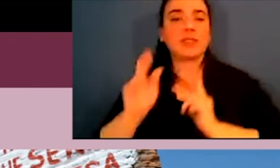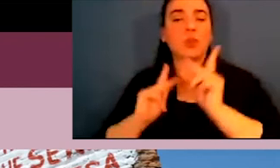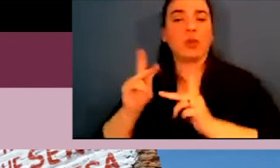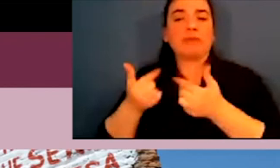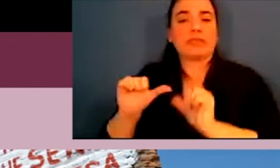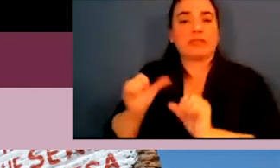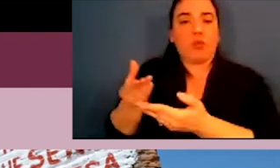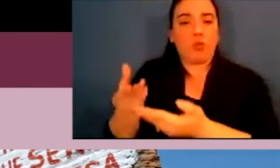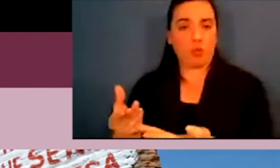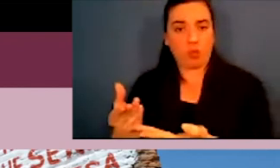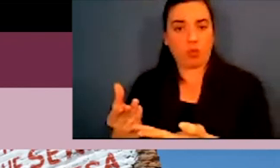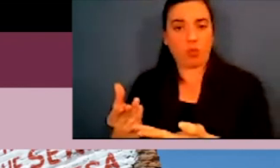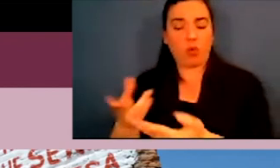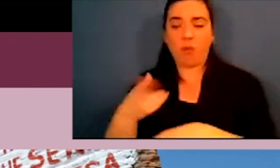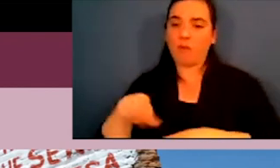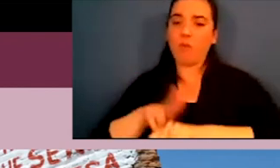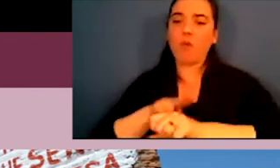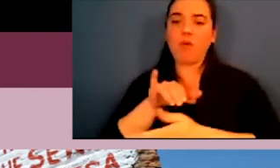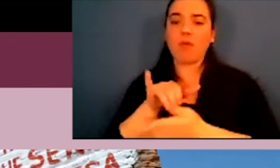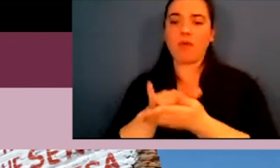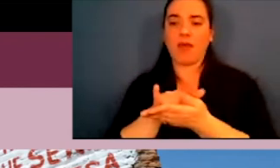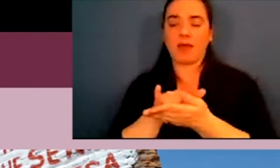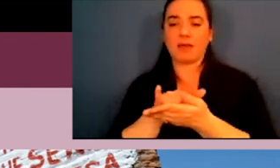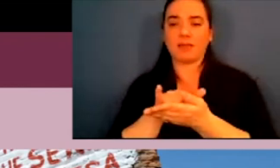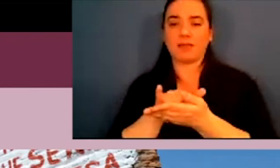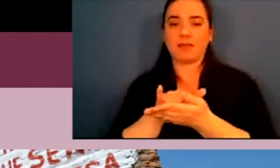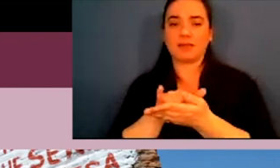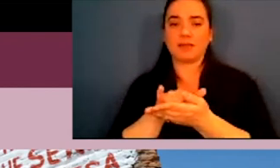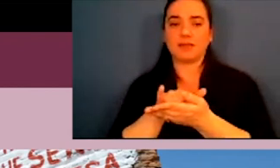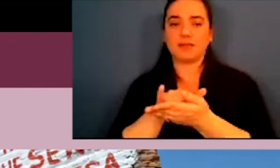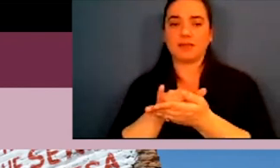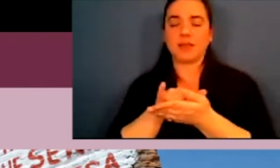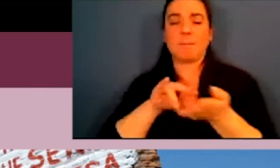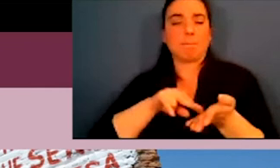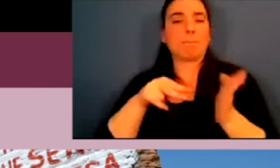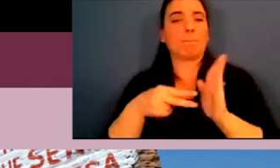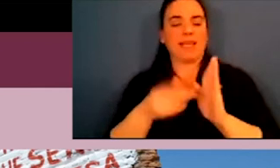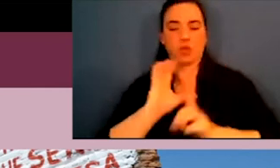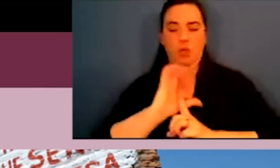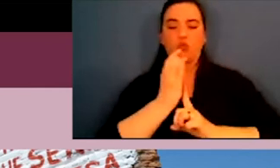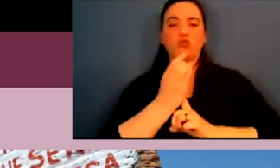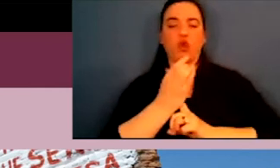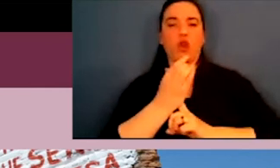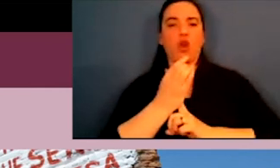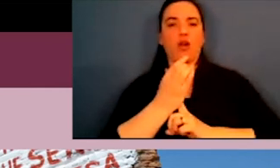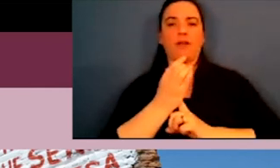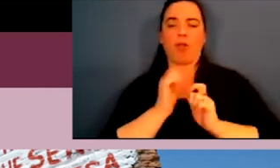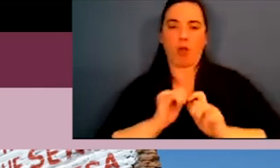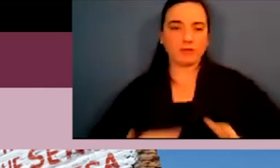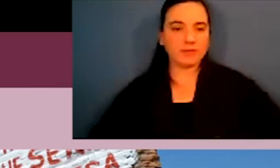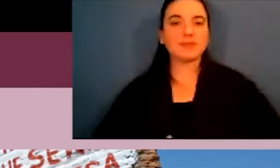like the, the senior citizen people. And, of course, that leads to